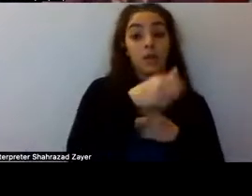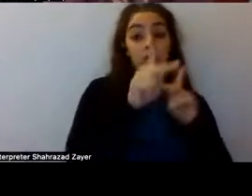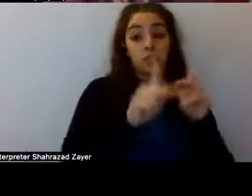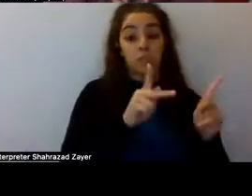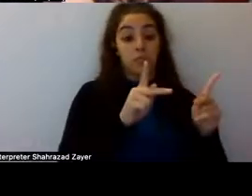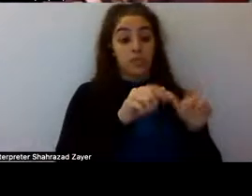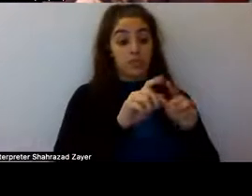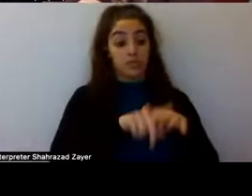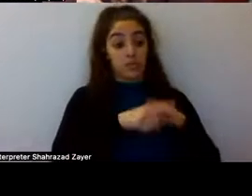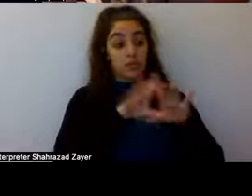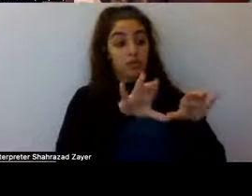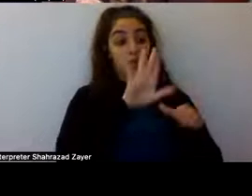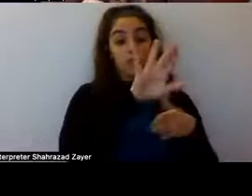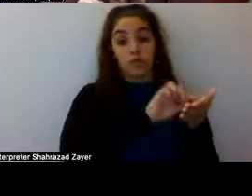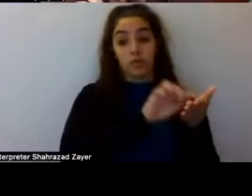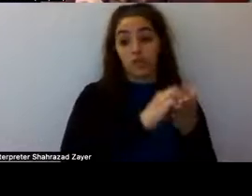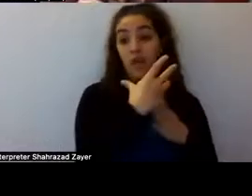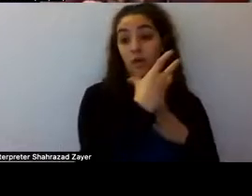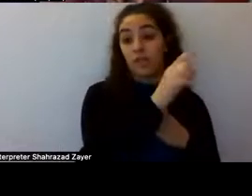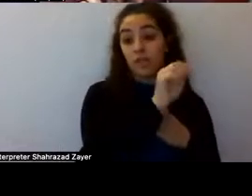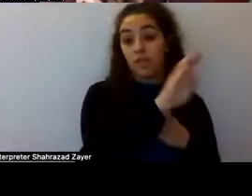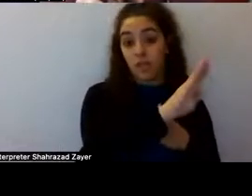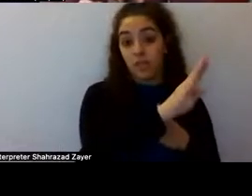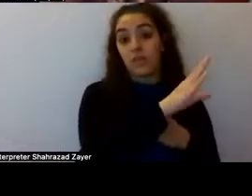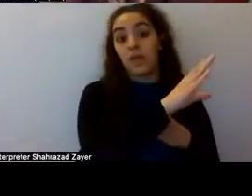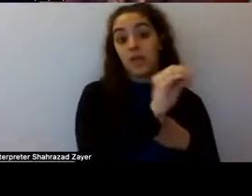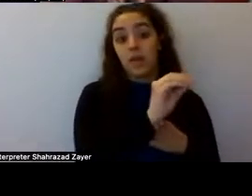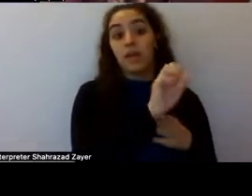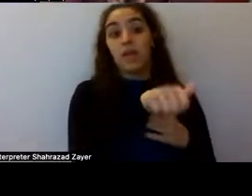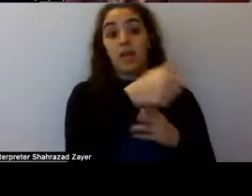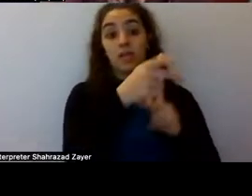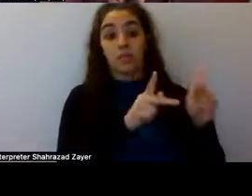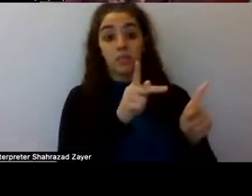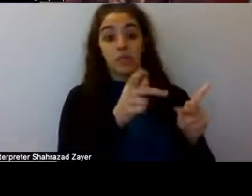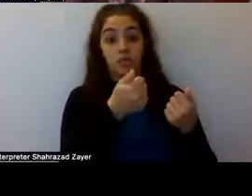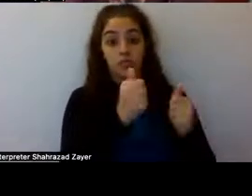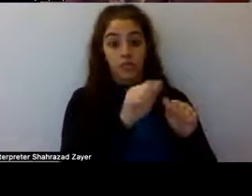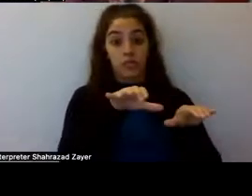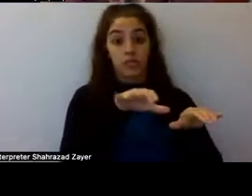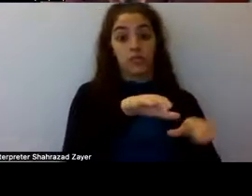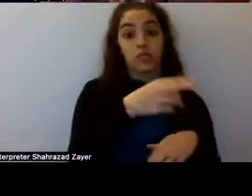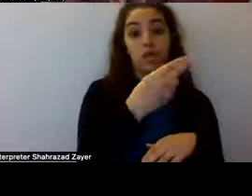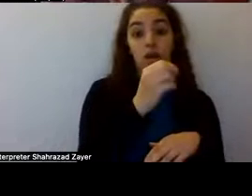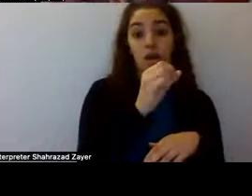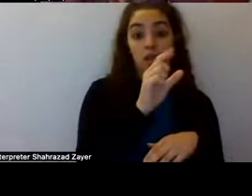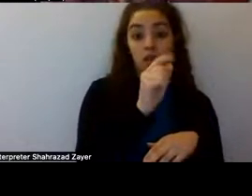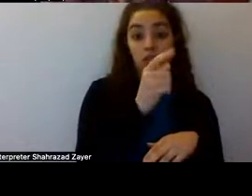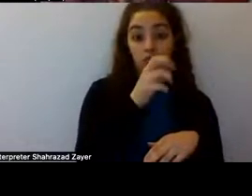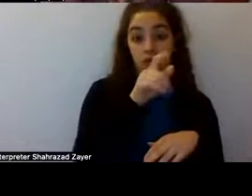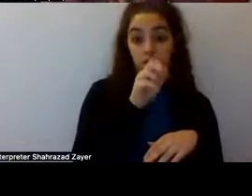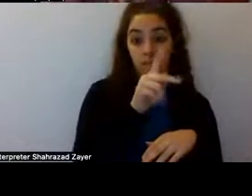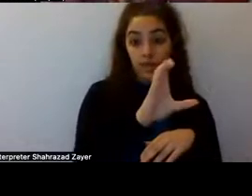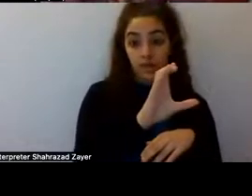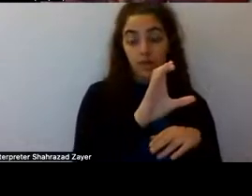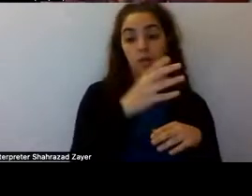Stan Groff started conducting research on holotropic breathwork, um, to see ways in which breathwork can induce these altered